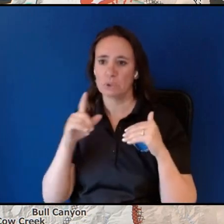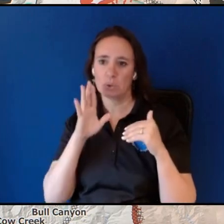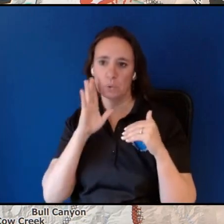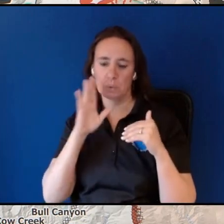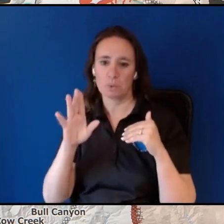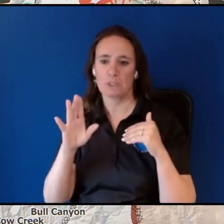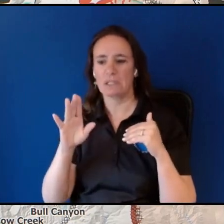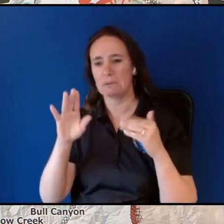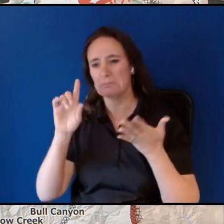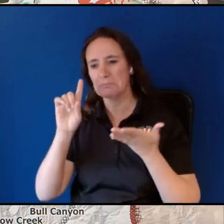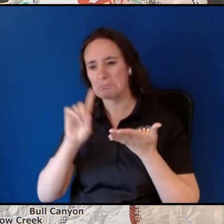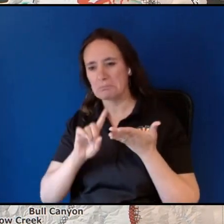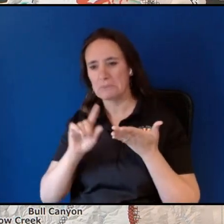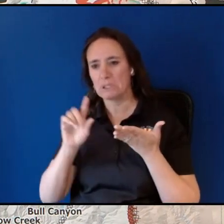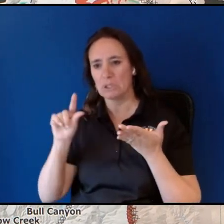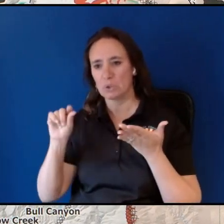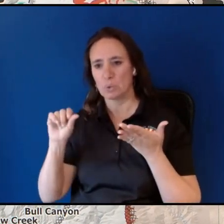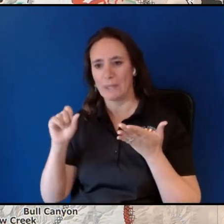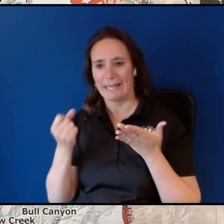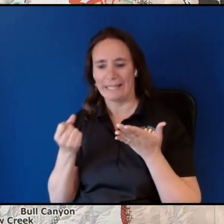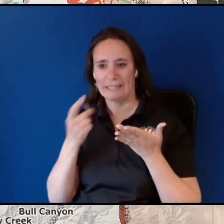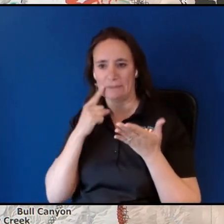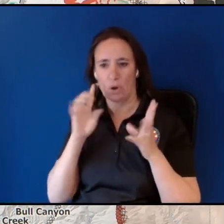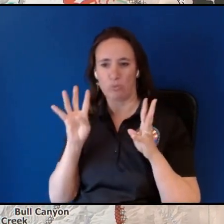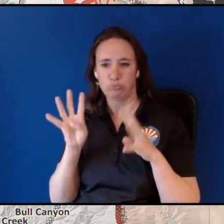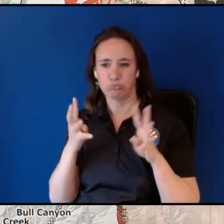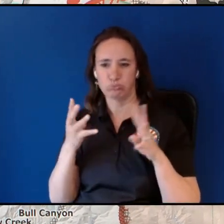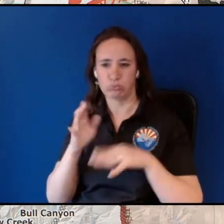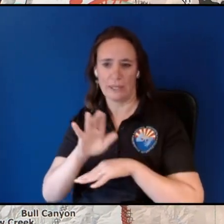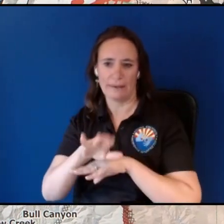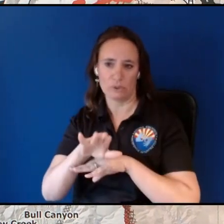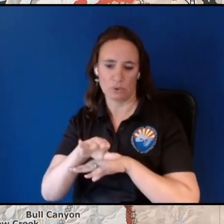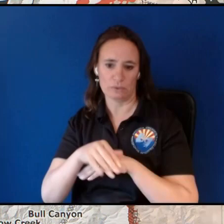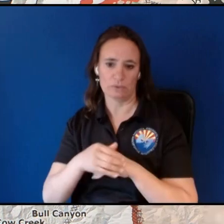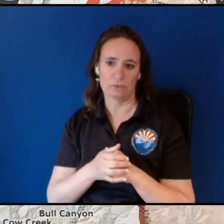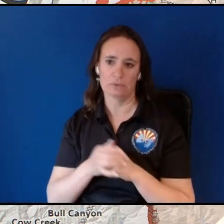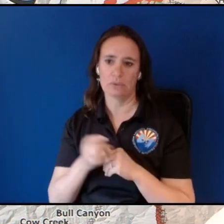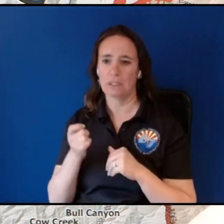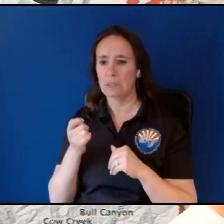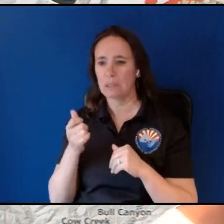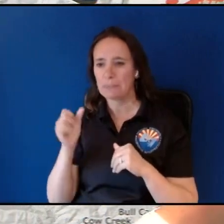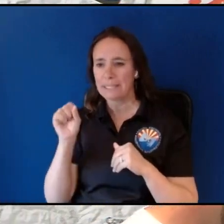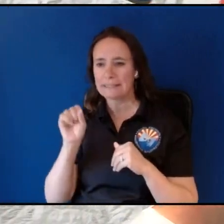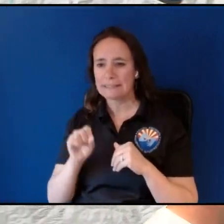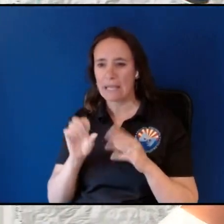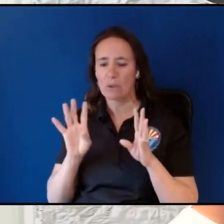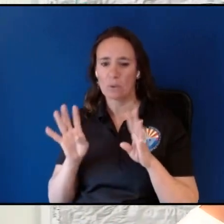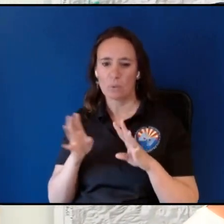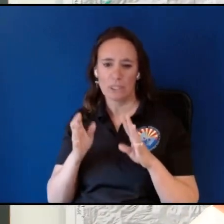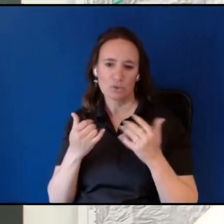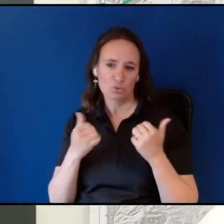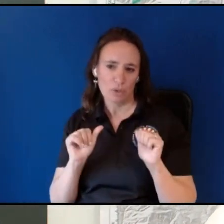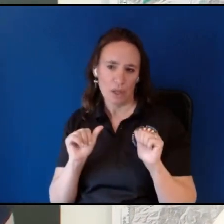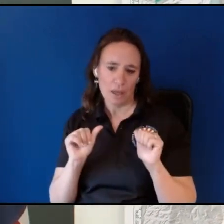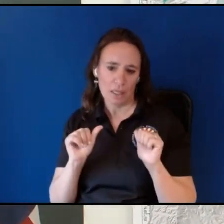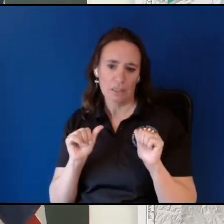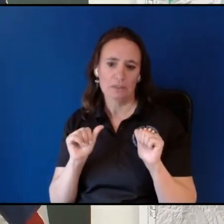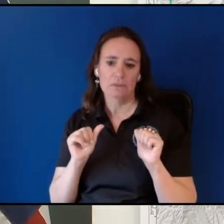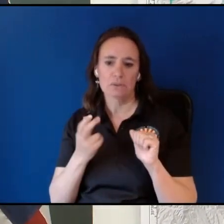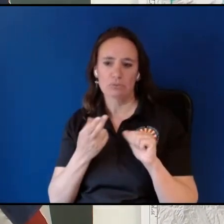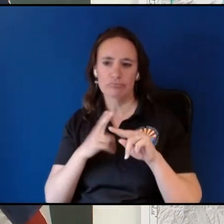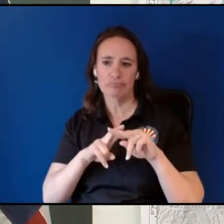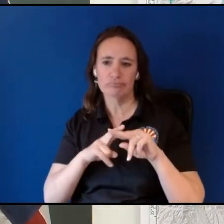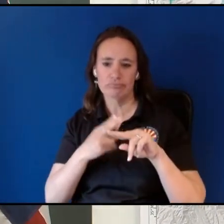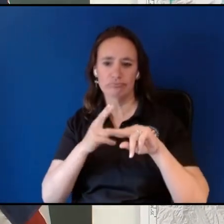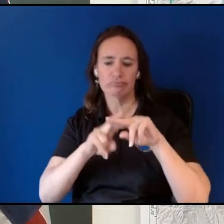20s for gusts this afternoon there's a little bit of south wind trying to creep up here in the I